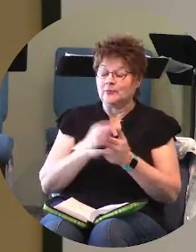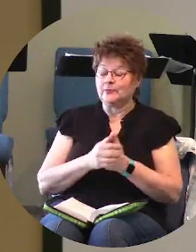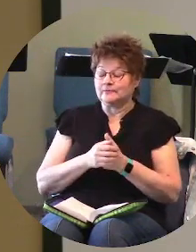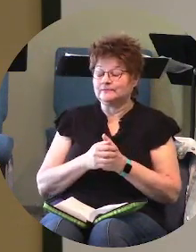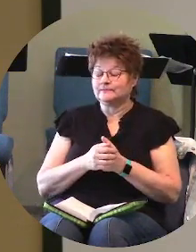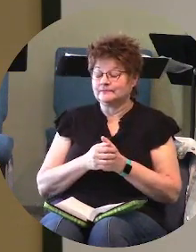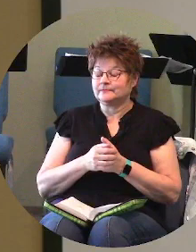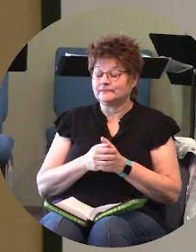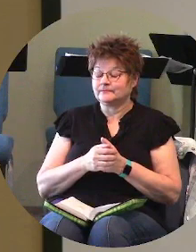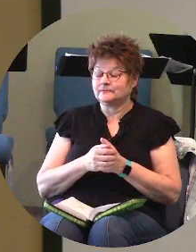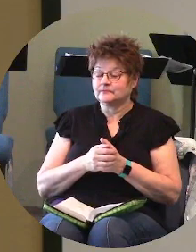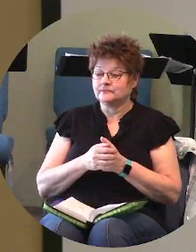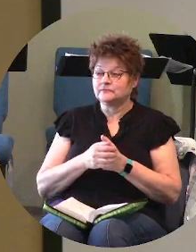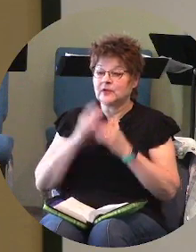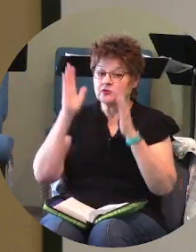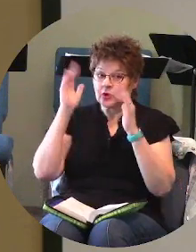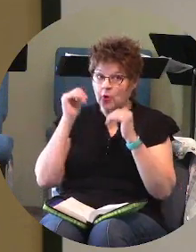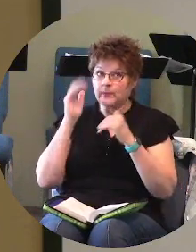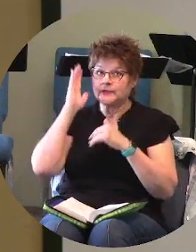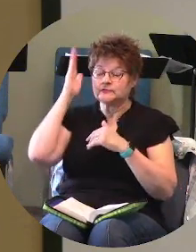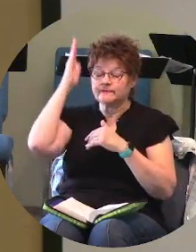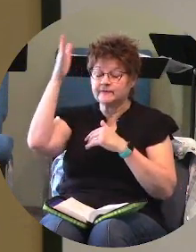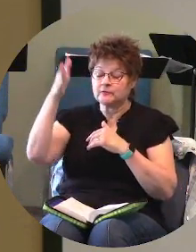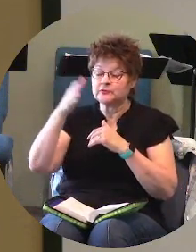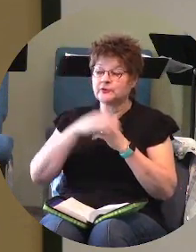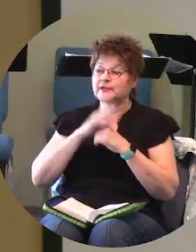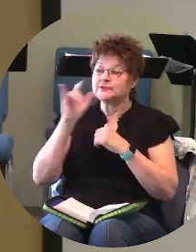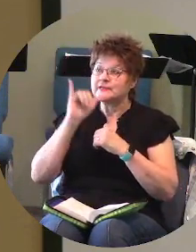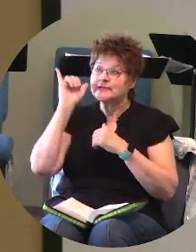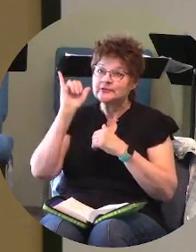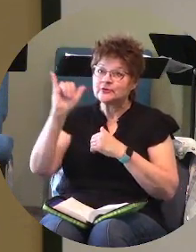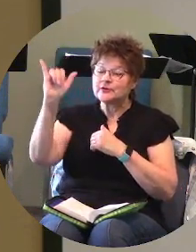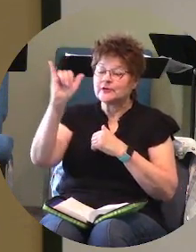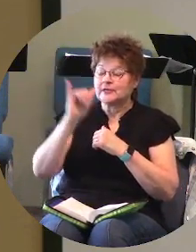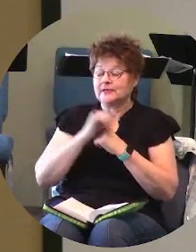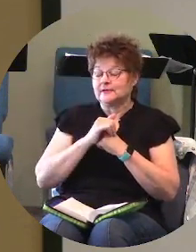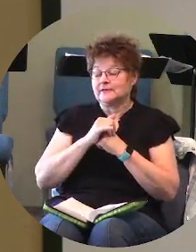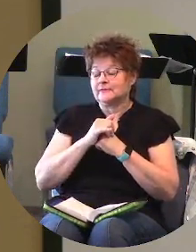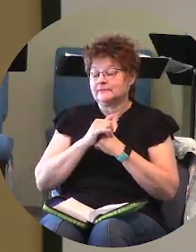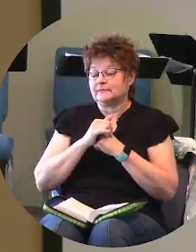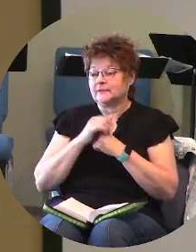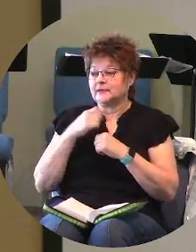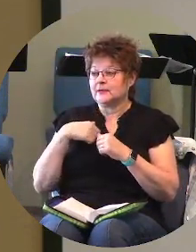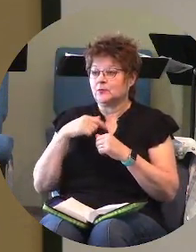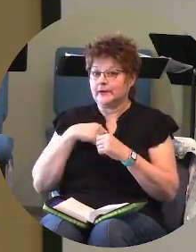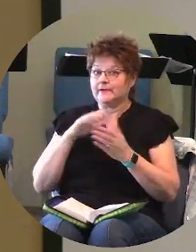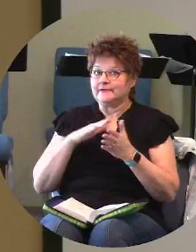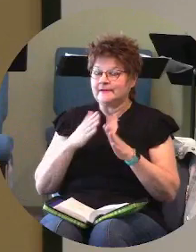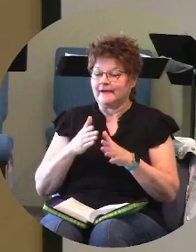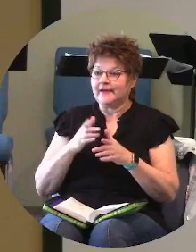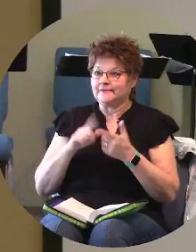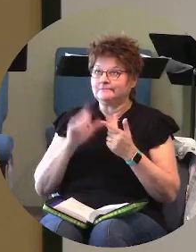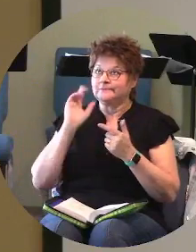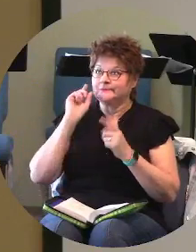there is hope there's a future there's an eternity that that we're we're dying to get into